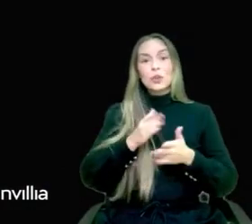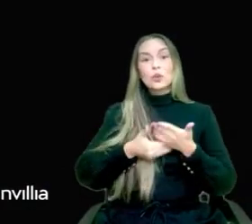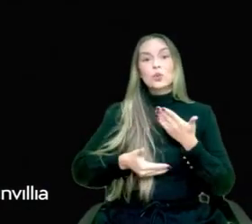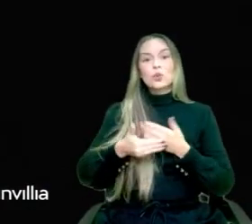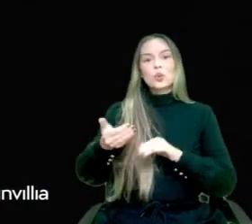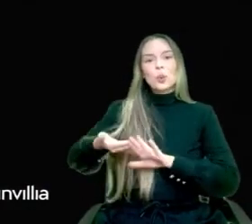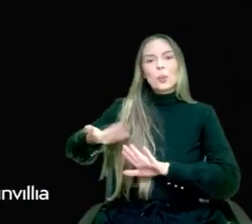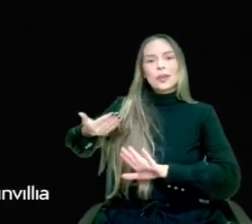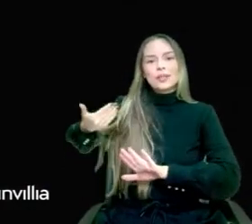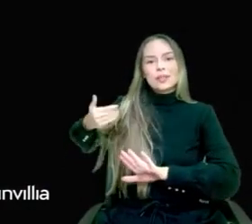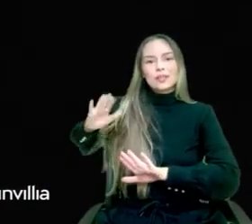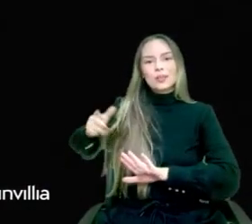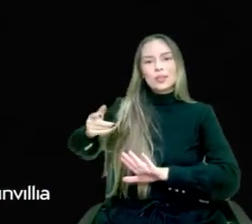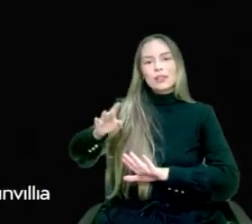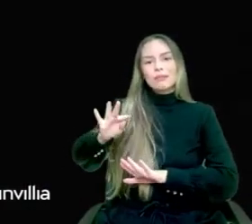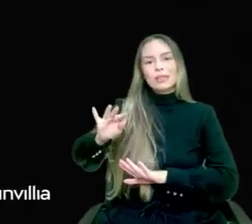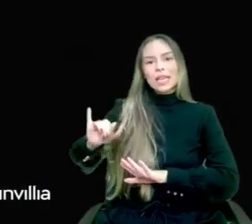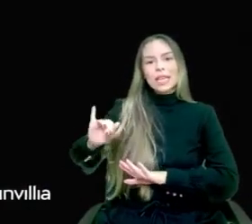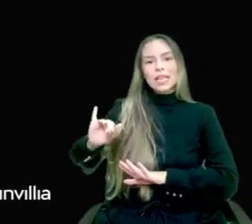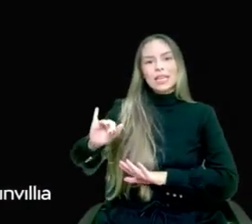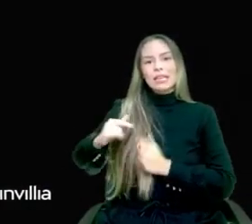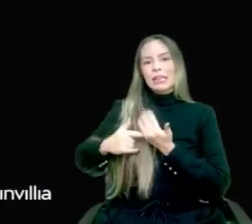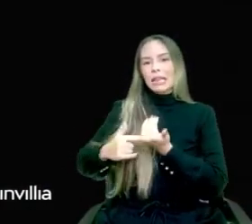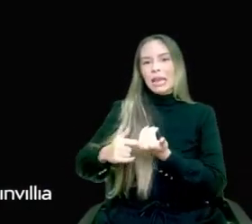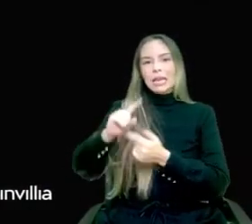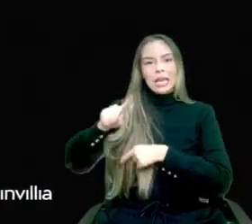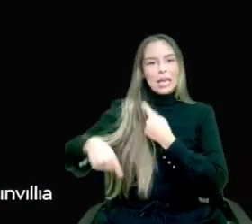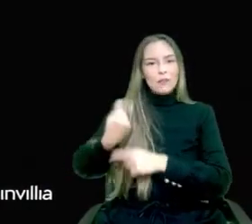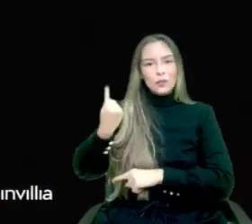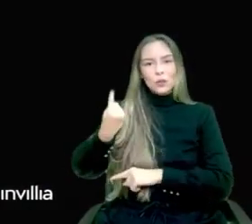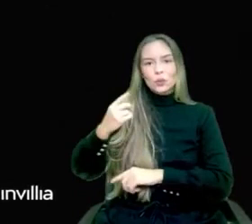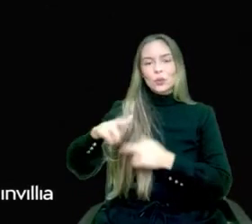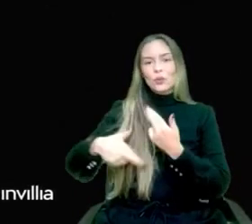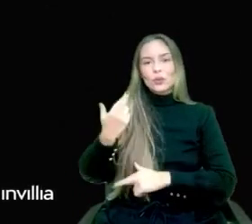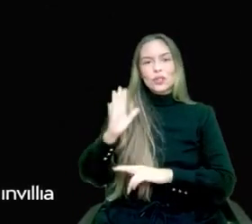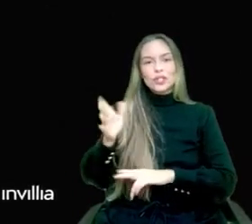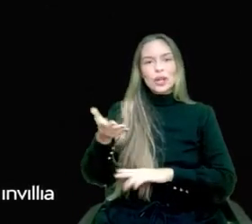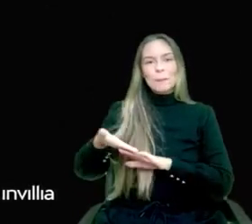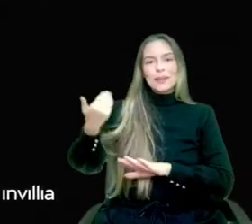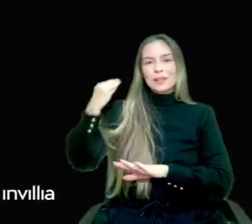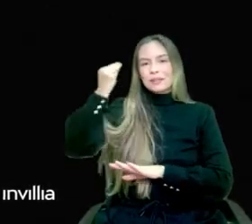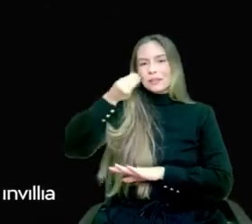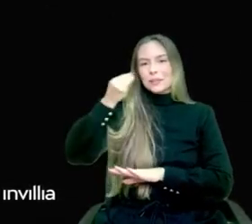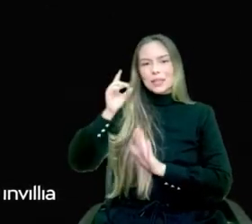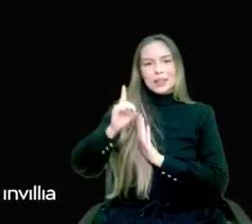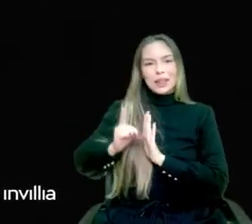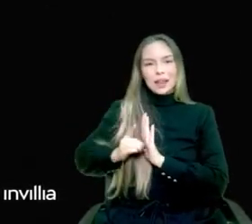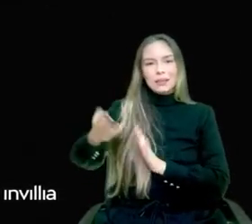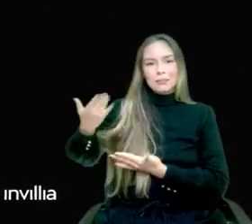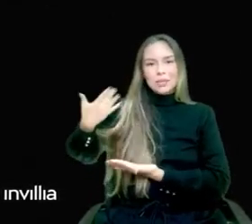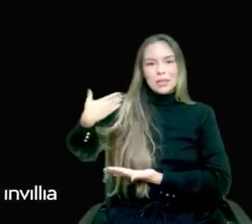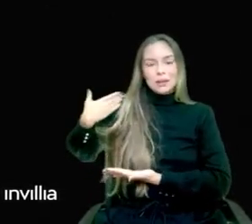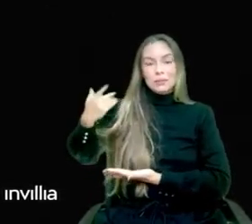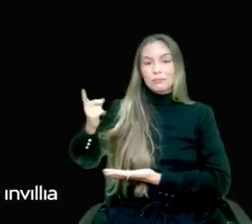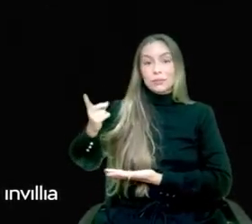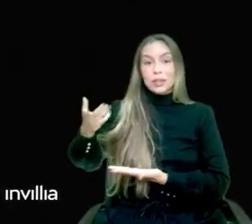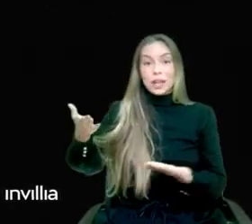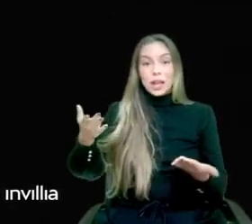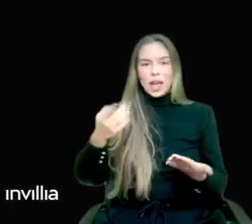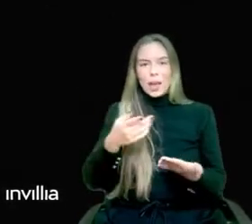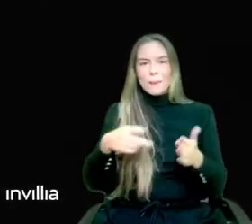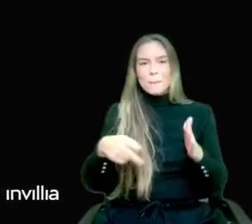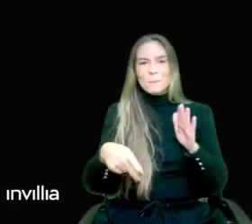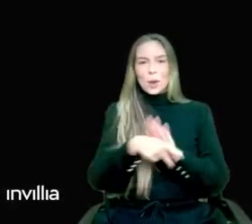tech revolutions we went through in the last few decades. The personal computer, the